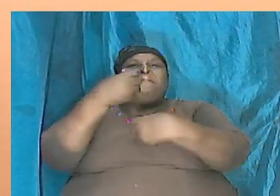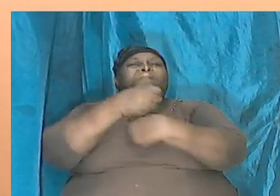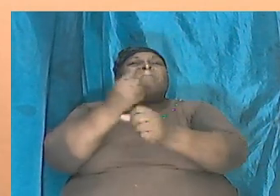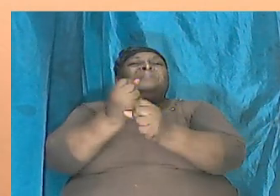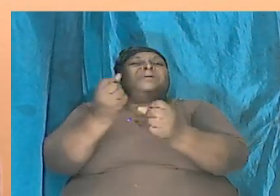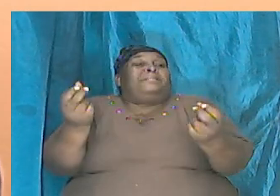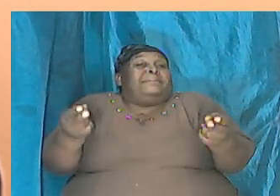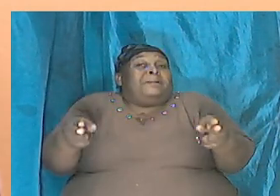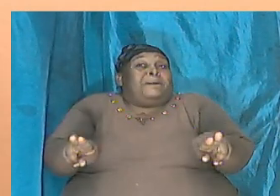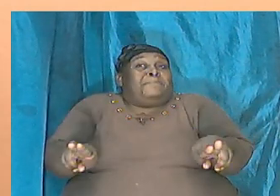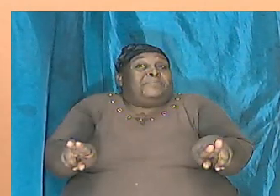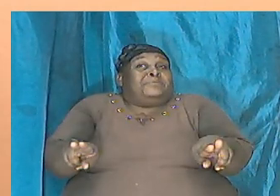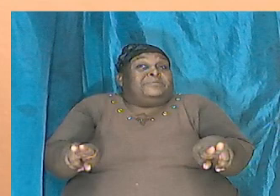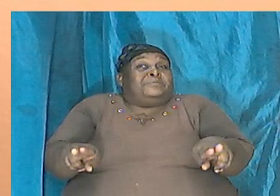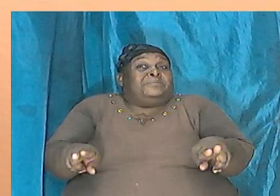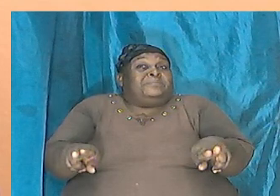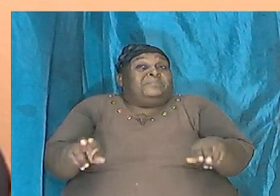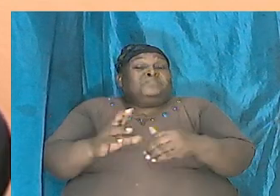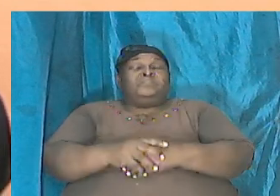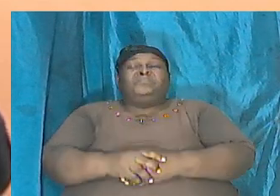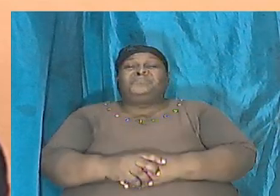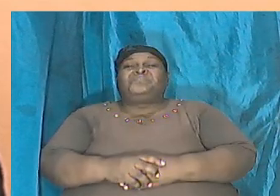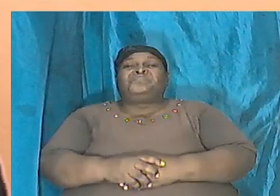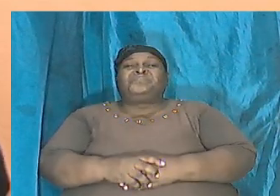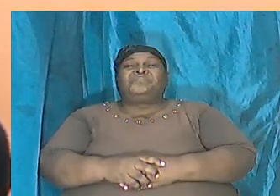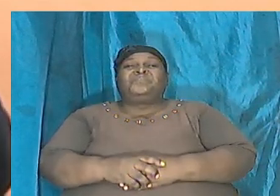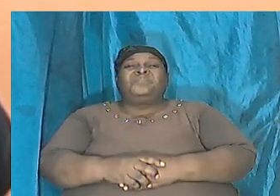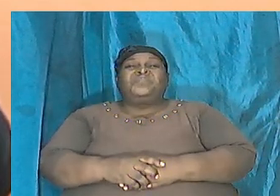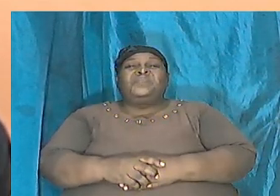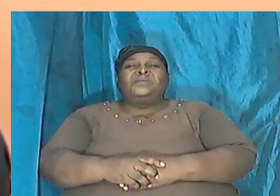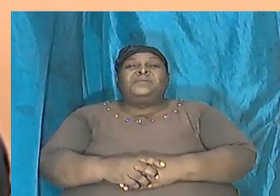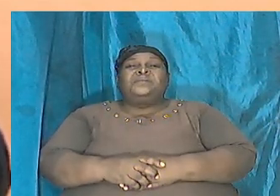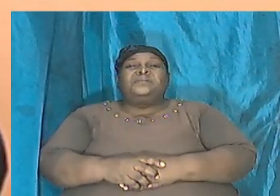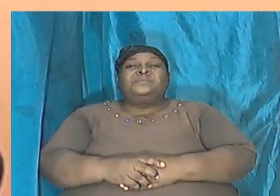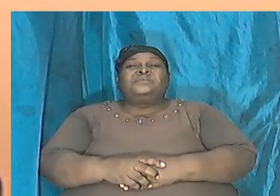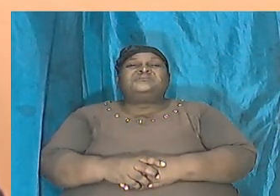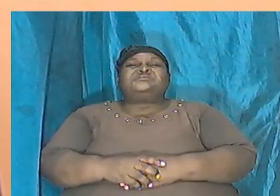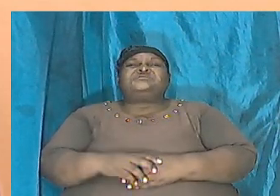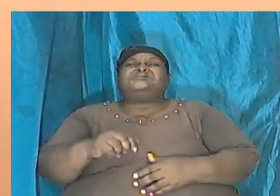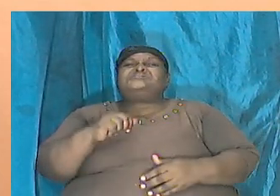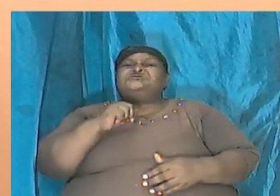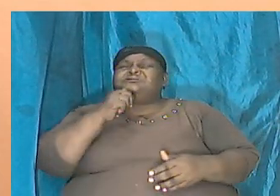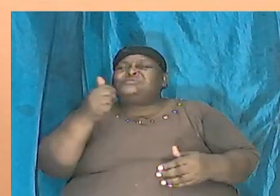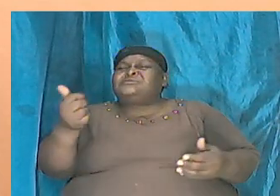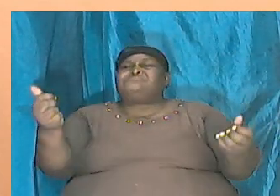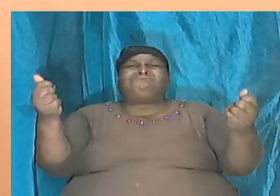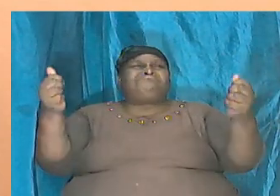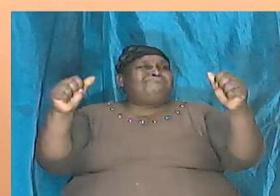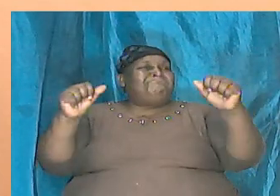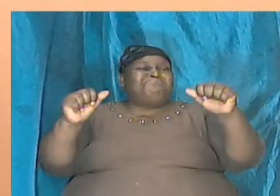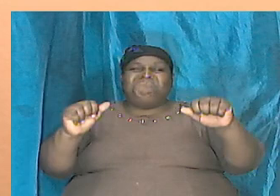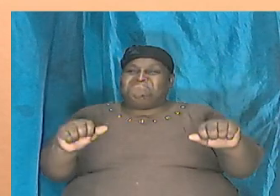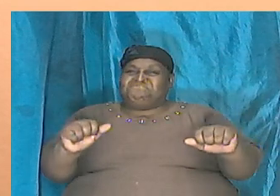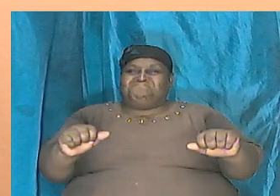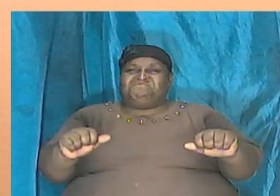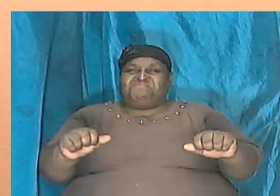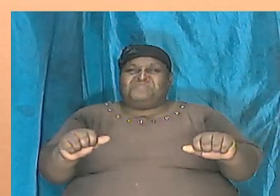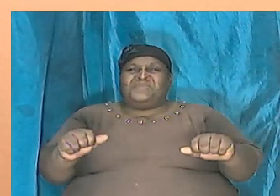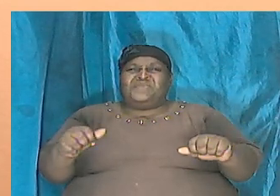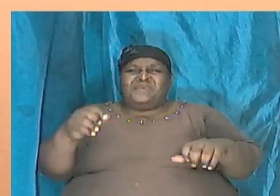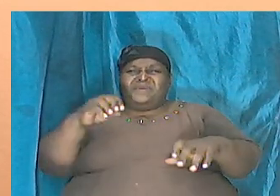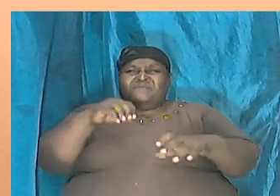Statistically, it is virtually impossible for such